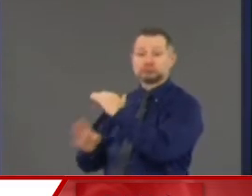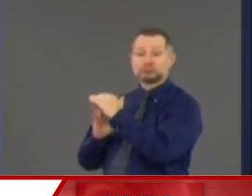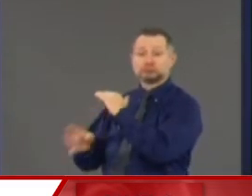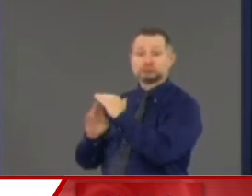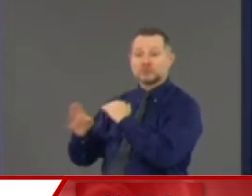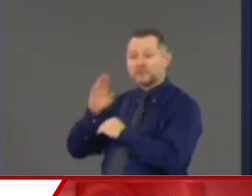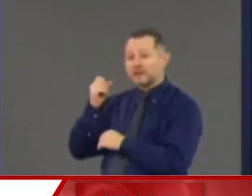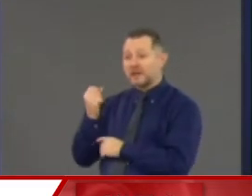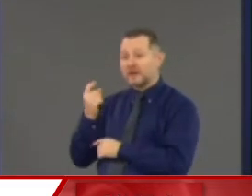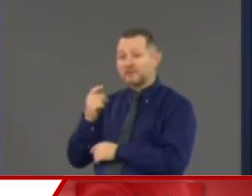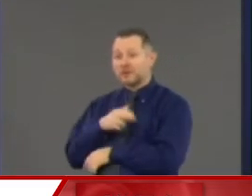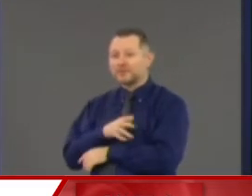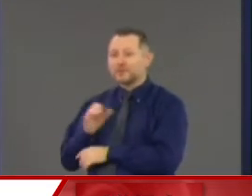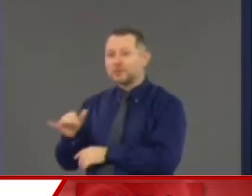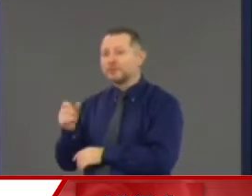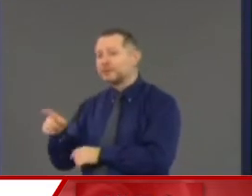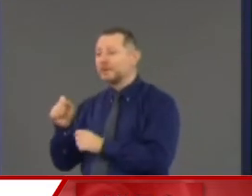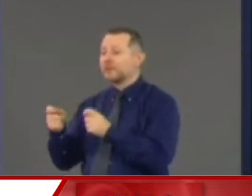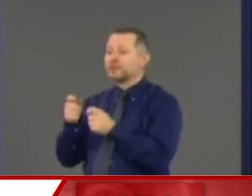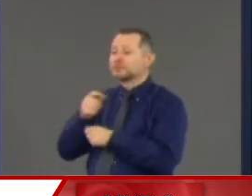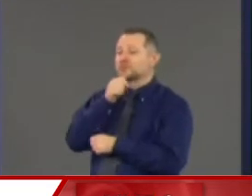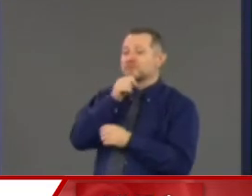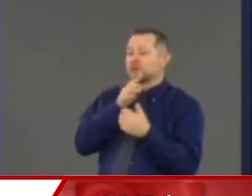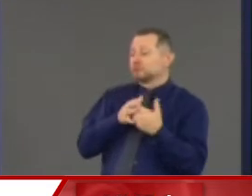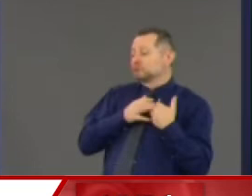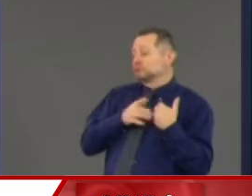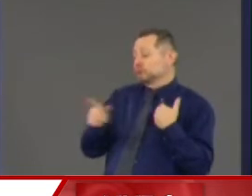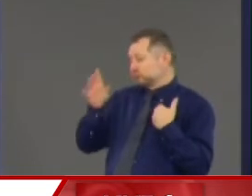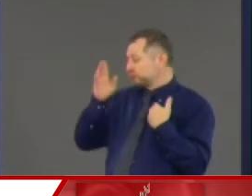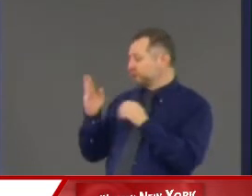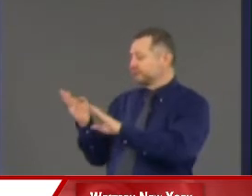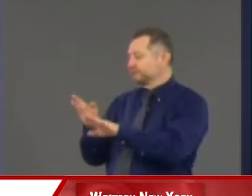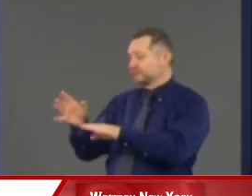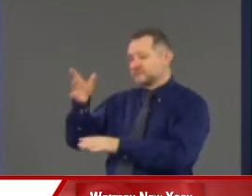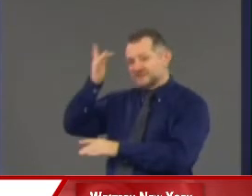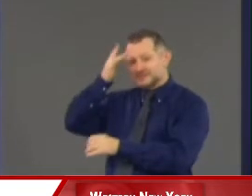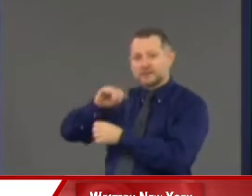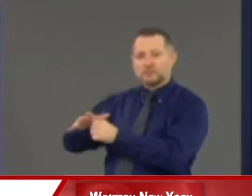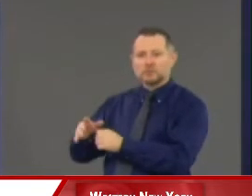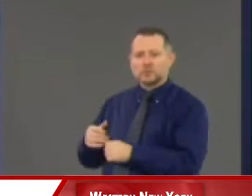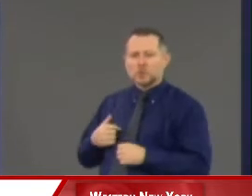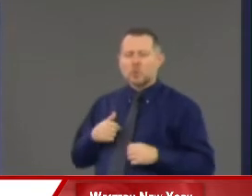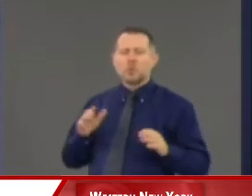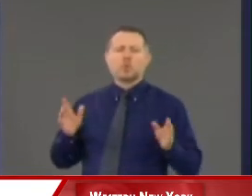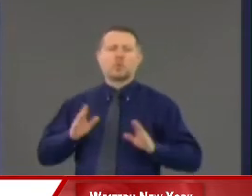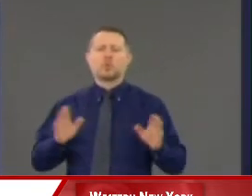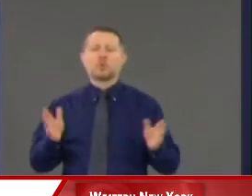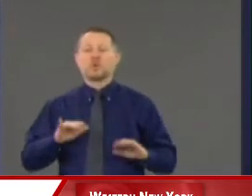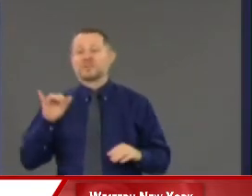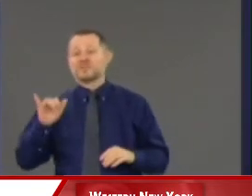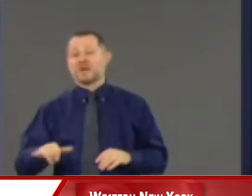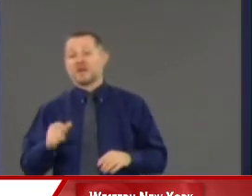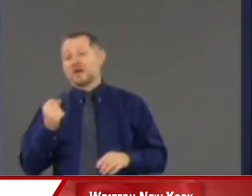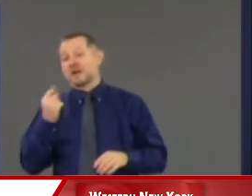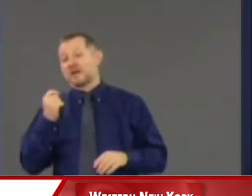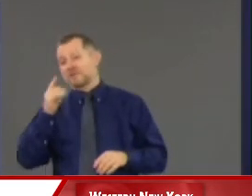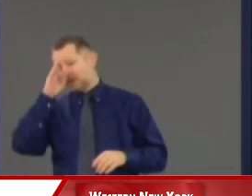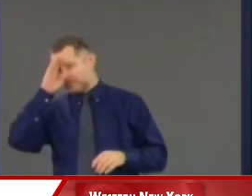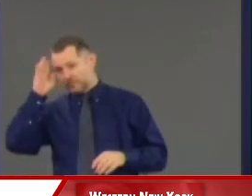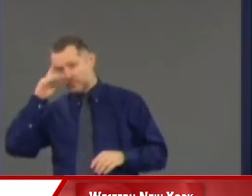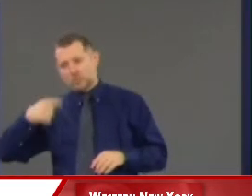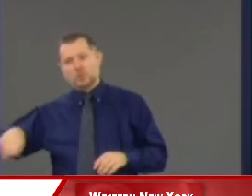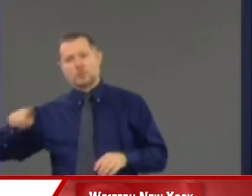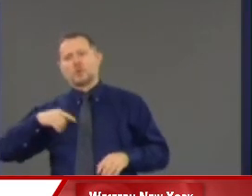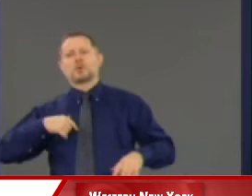hospitals, you handle it. Those 11 hospitals are battling every day